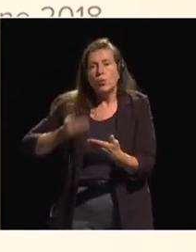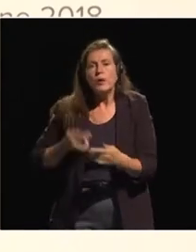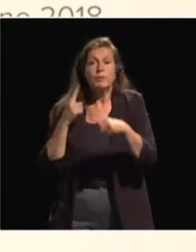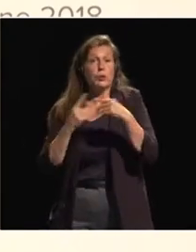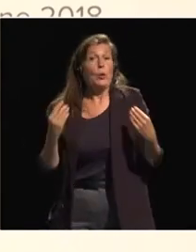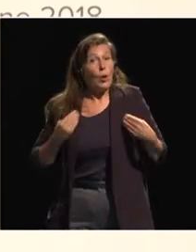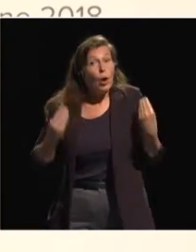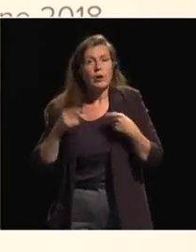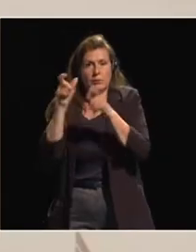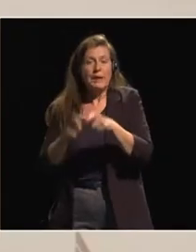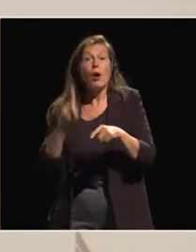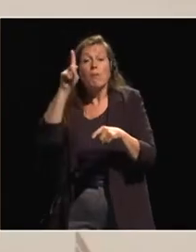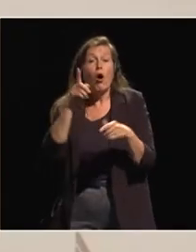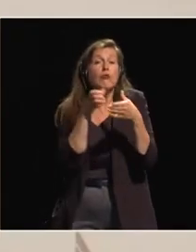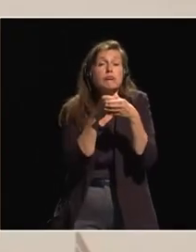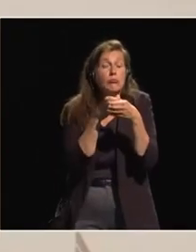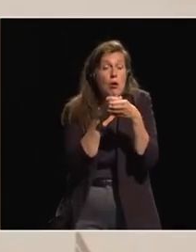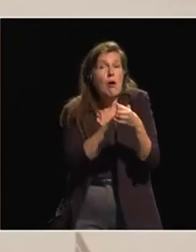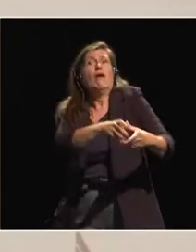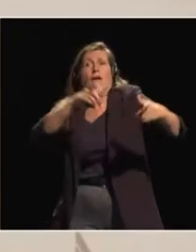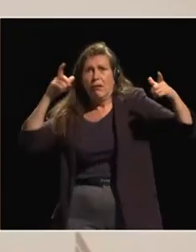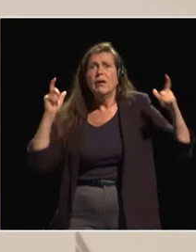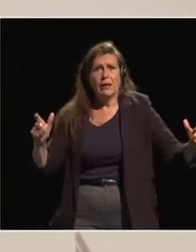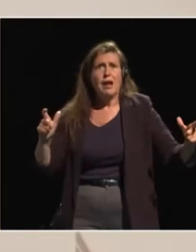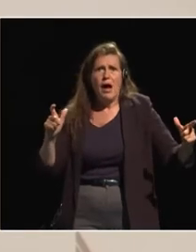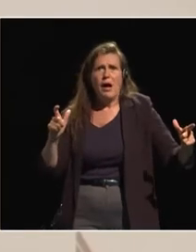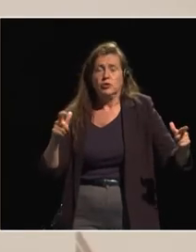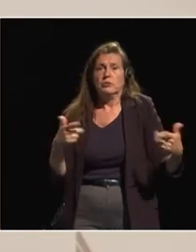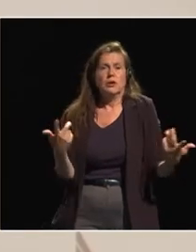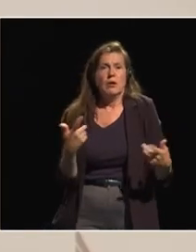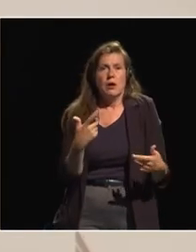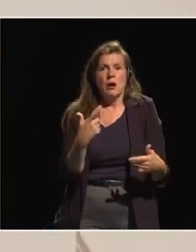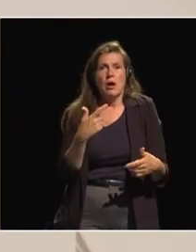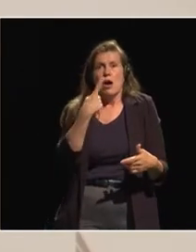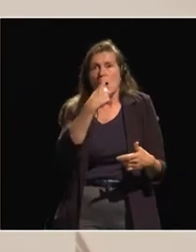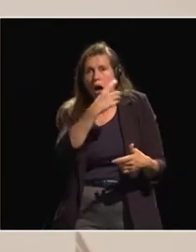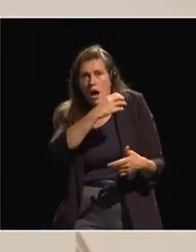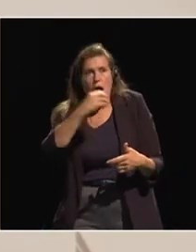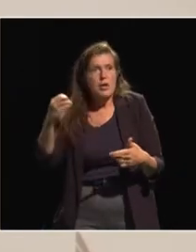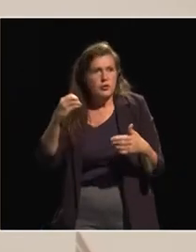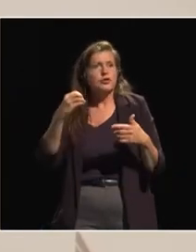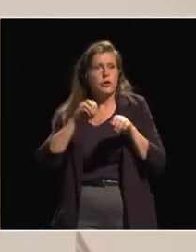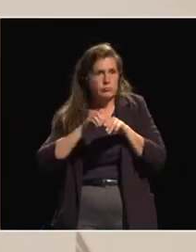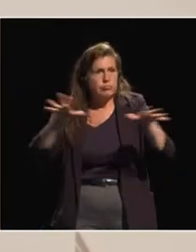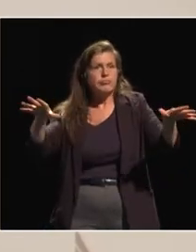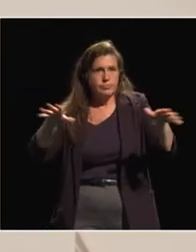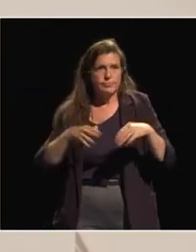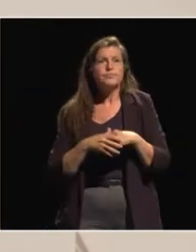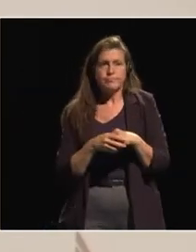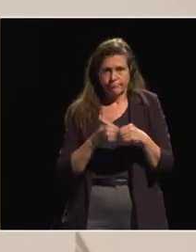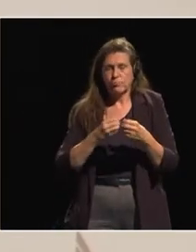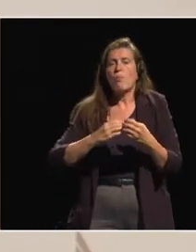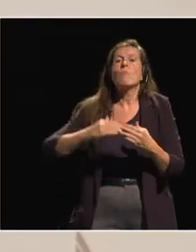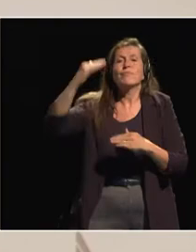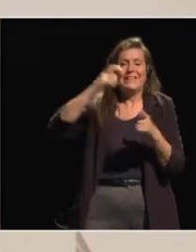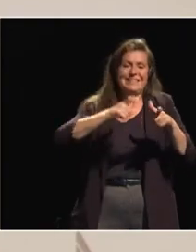large scale. We are not talking about a few hundred, larger scale. Maybe I can talk to one of